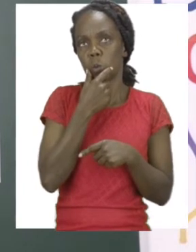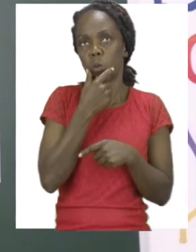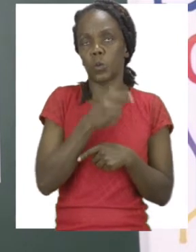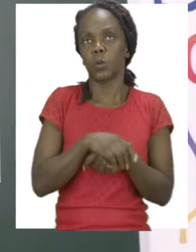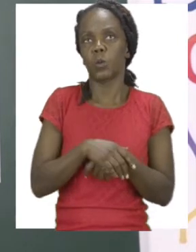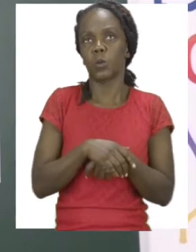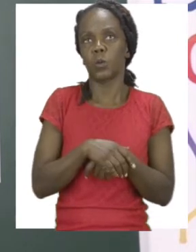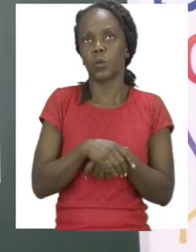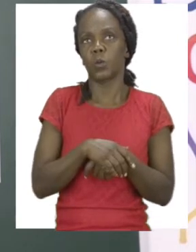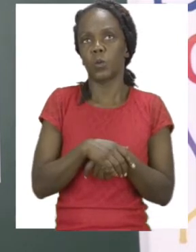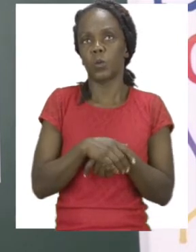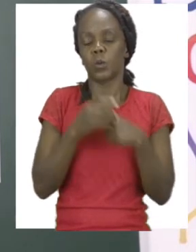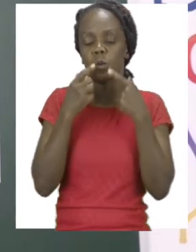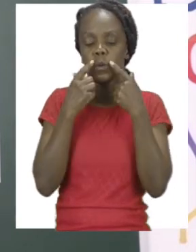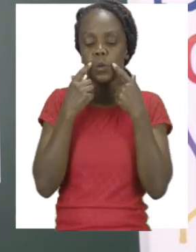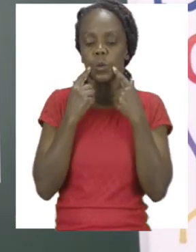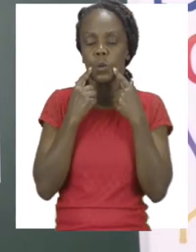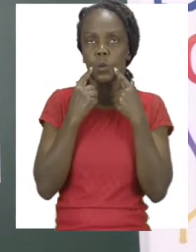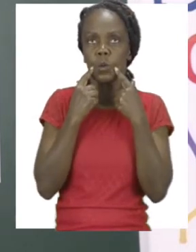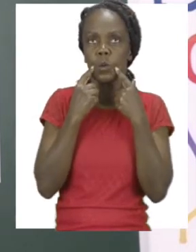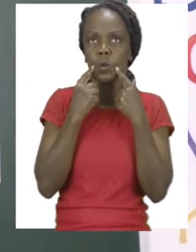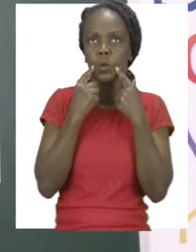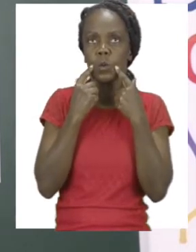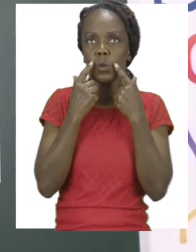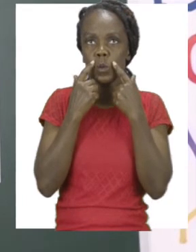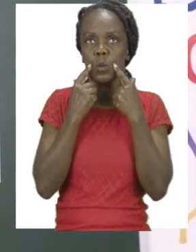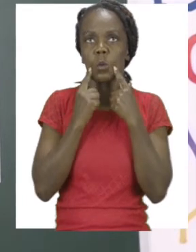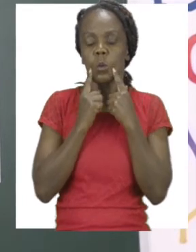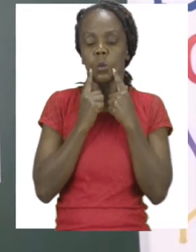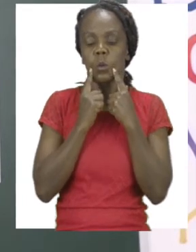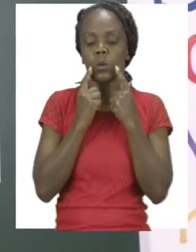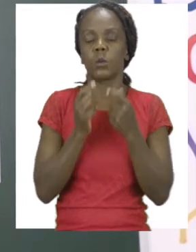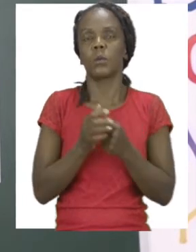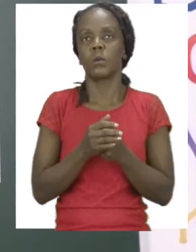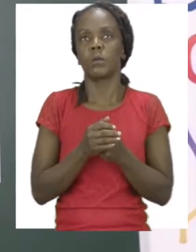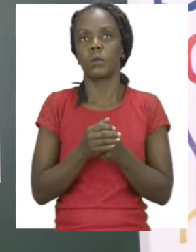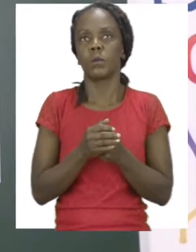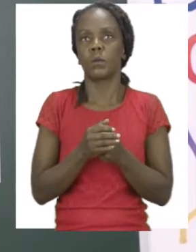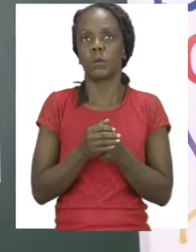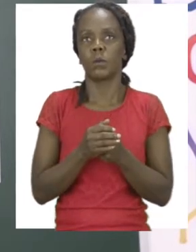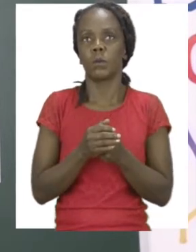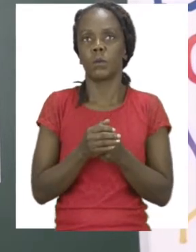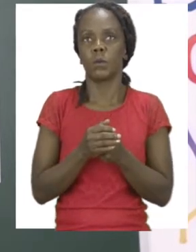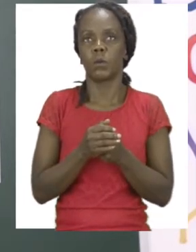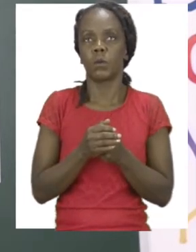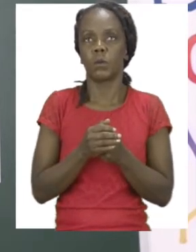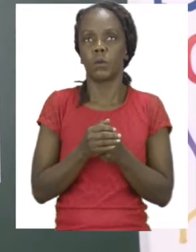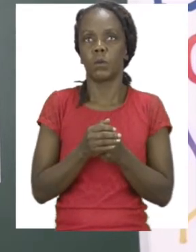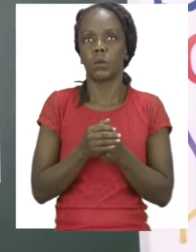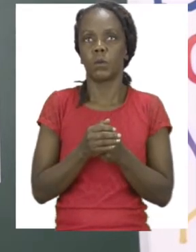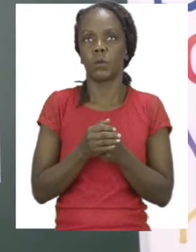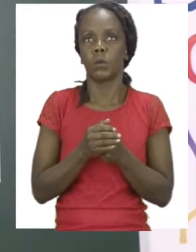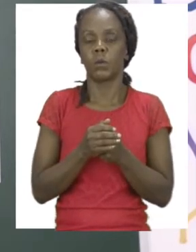Even though your mouth is still, the corners of your mouth are still down, your eyes will tell you that, no, you